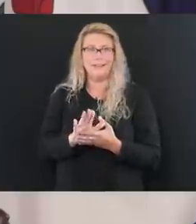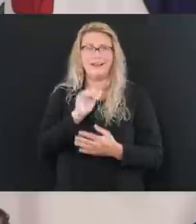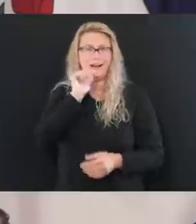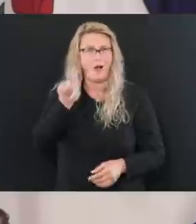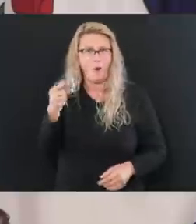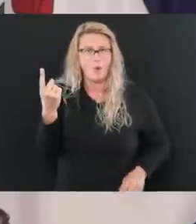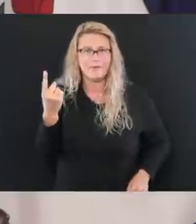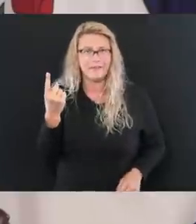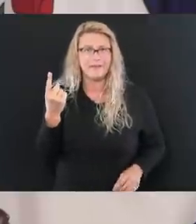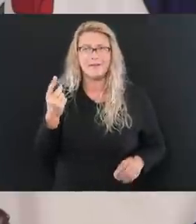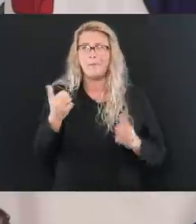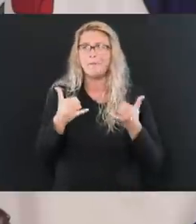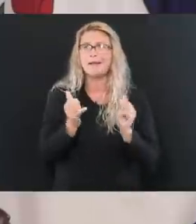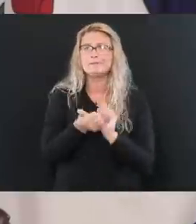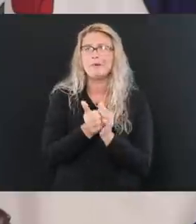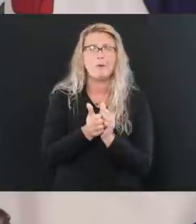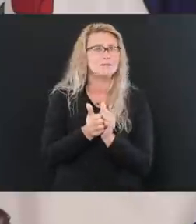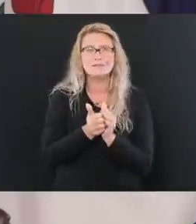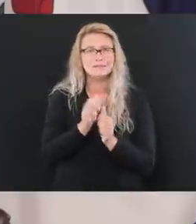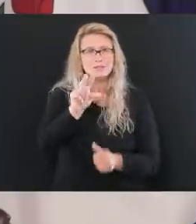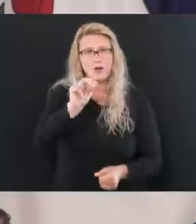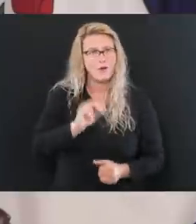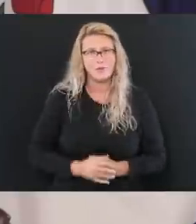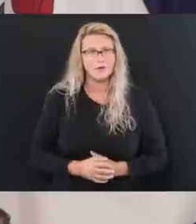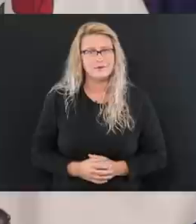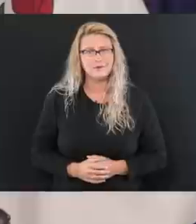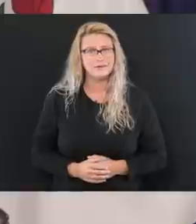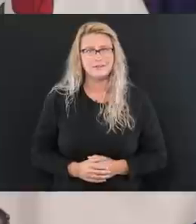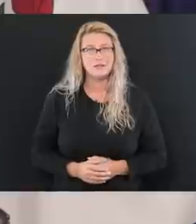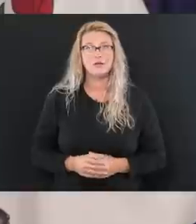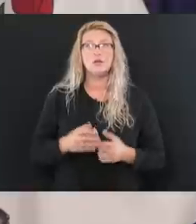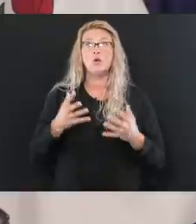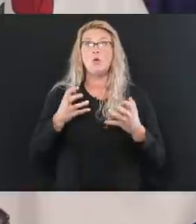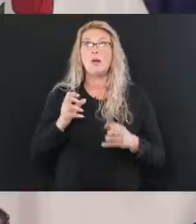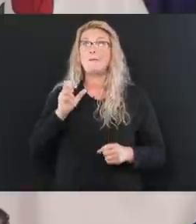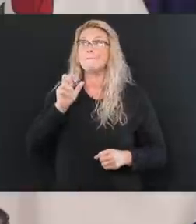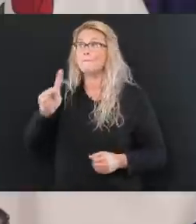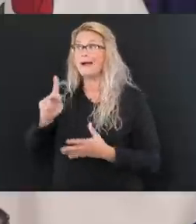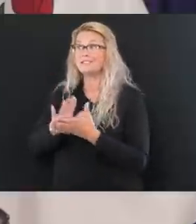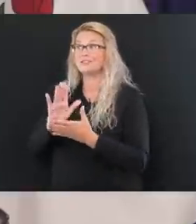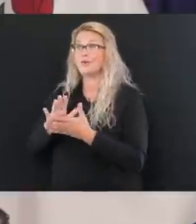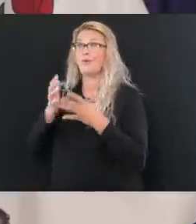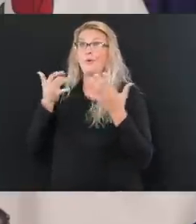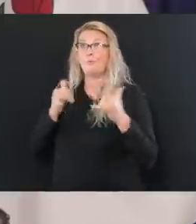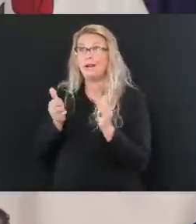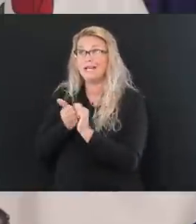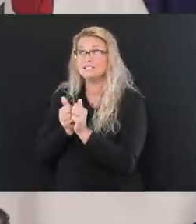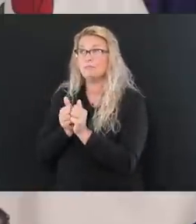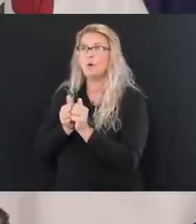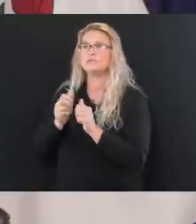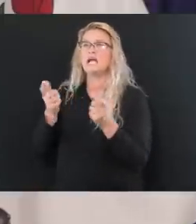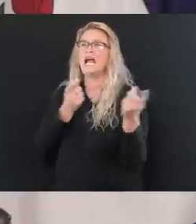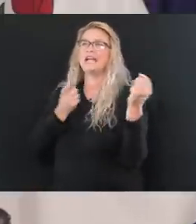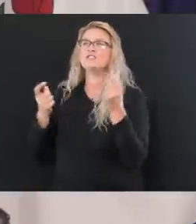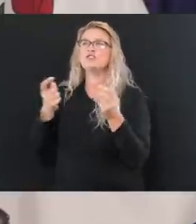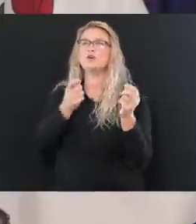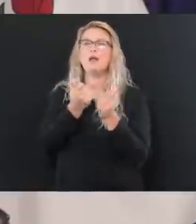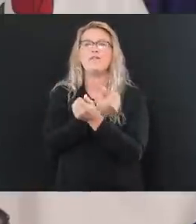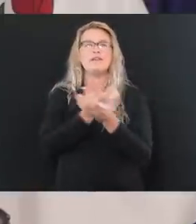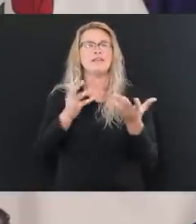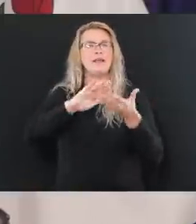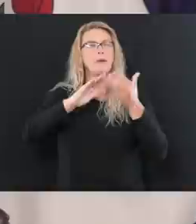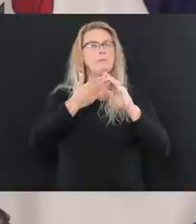to just play sports. We want to go back to school and play sports and do all the things within our county safely,